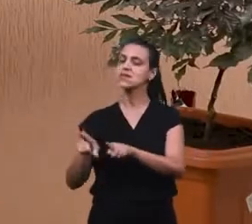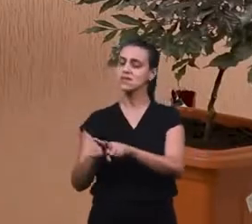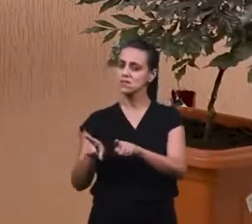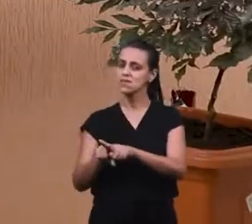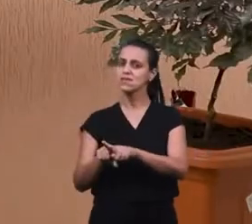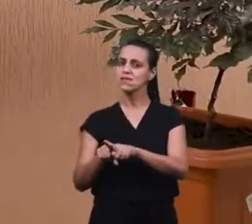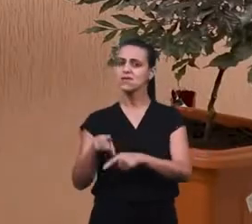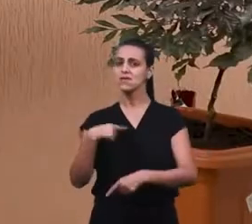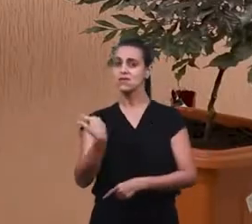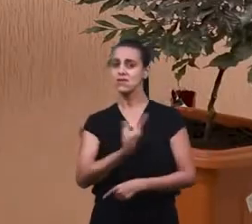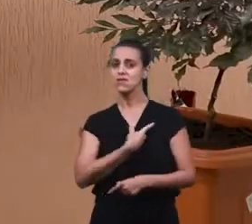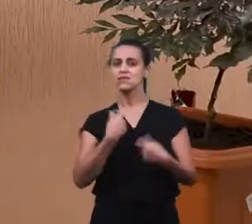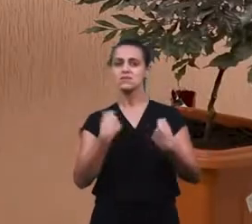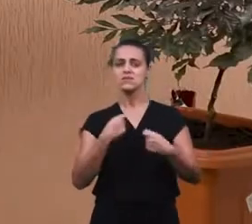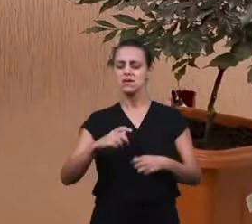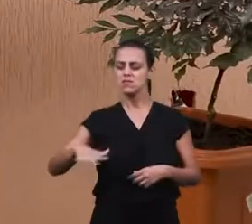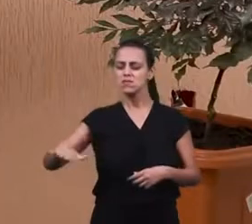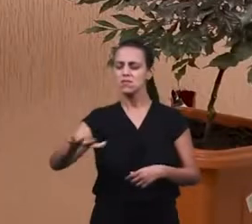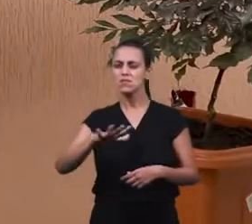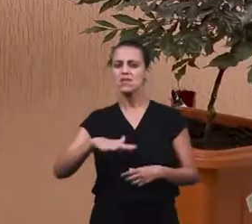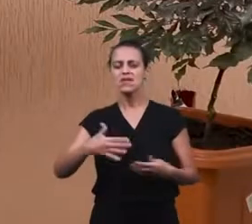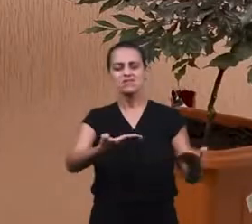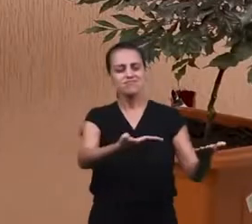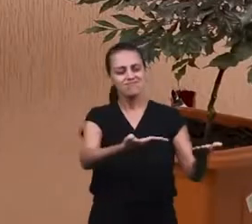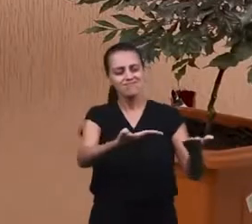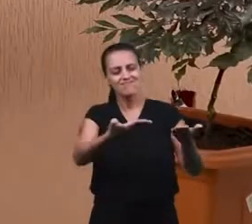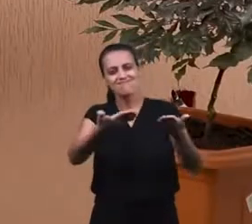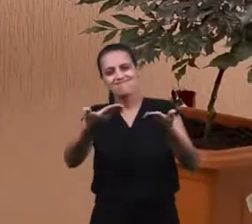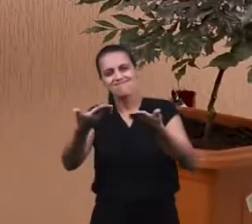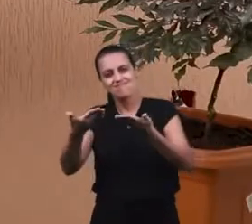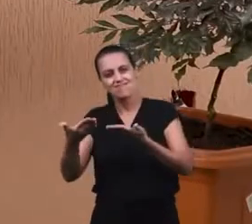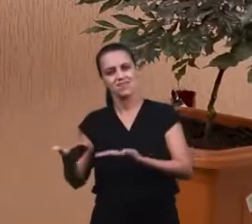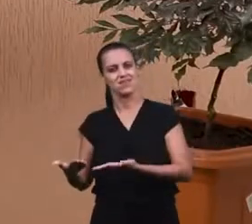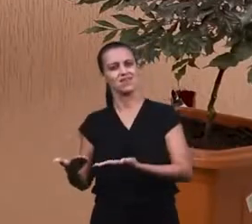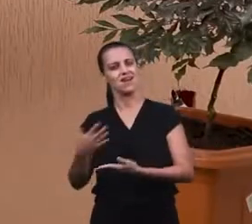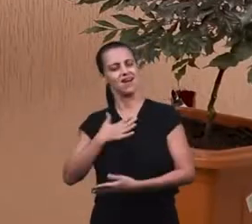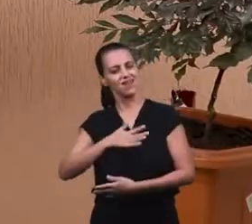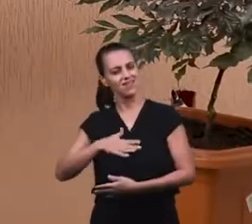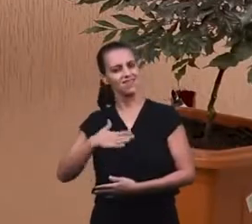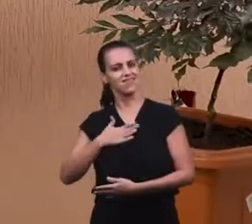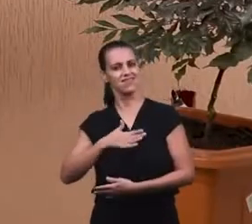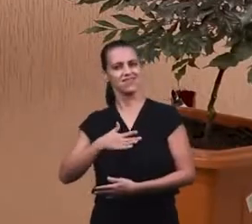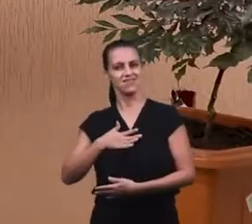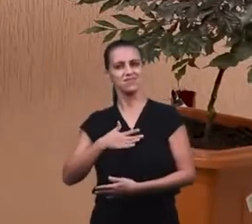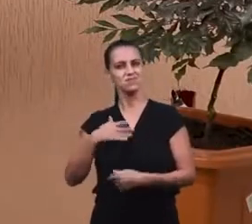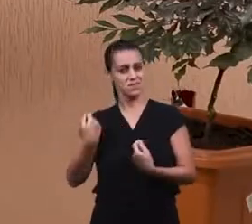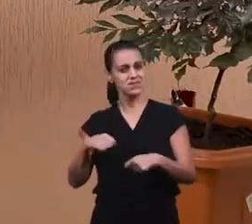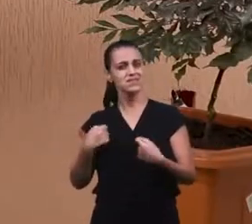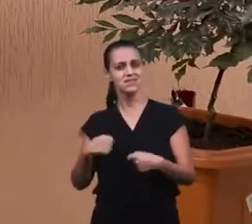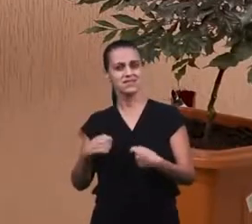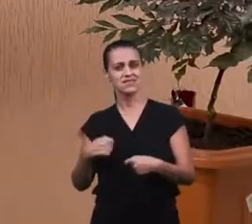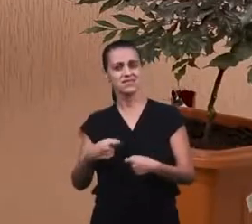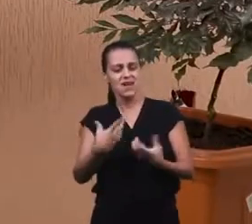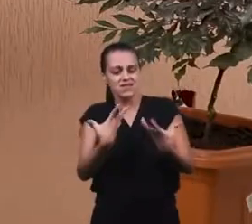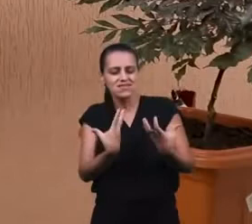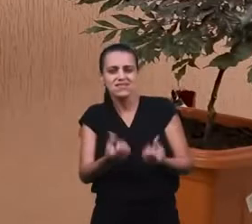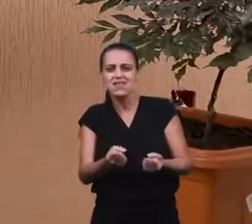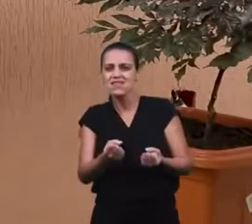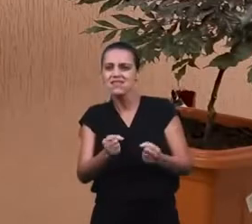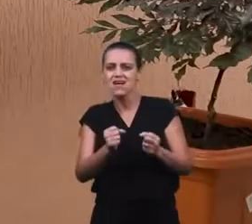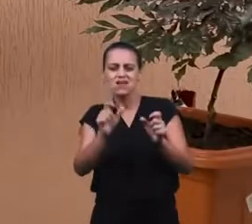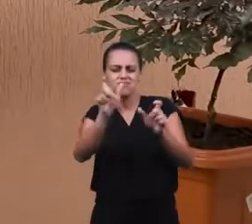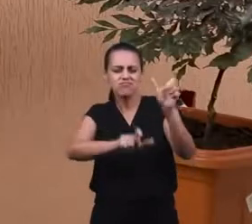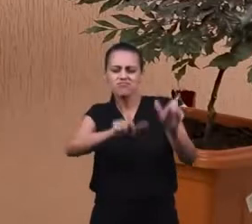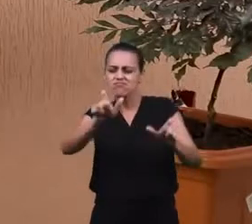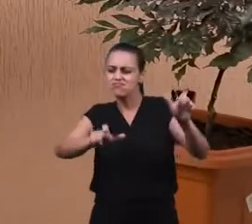His church. That we should have. A welcoming. Environment. An environment. Of real acceptance. Of all the differences.